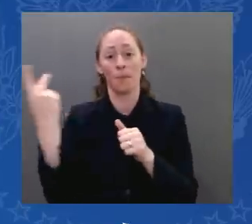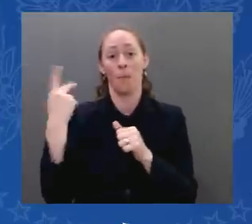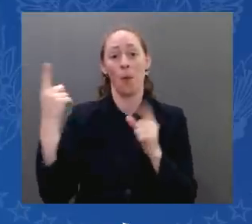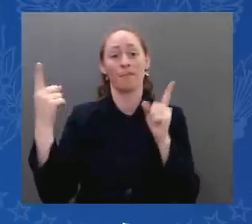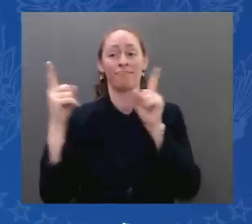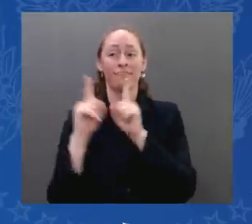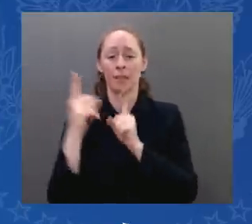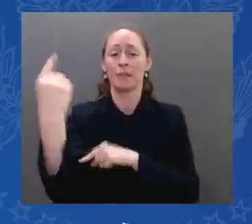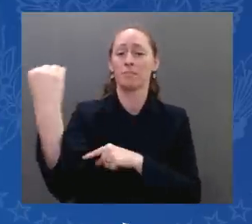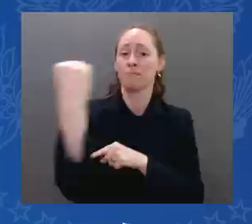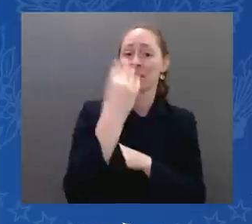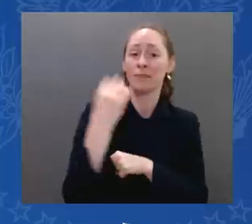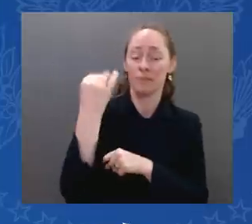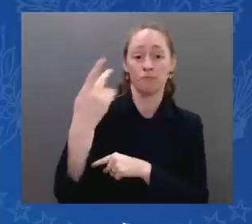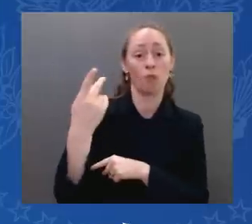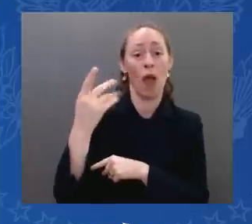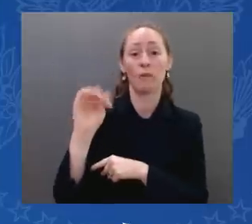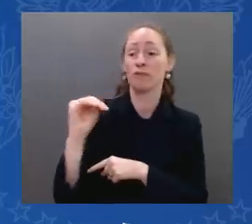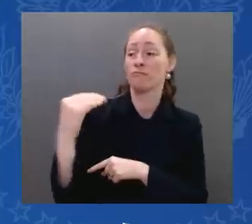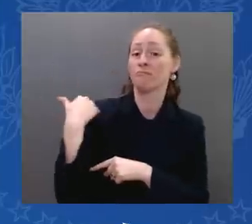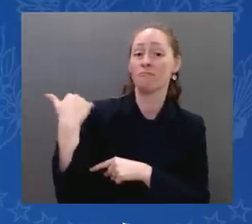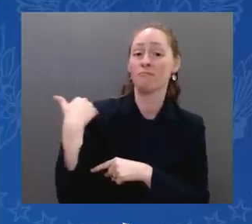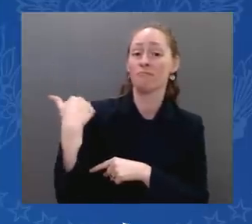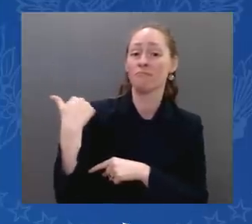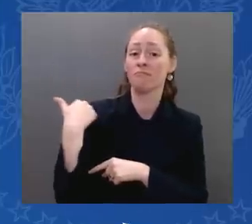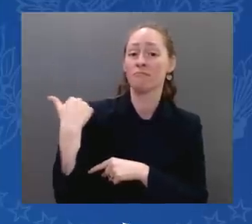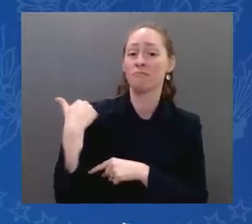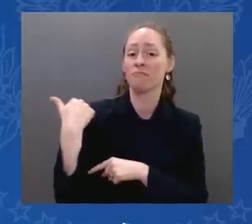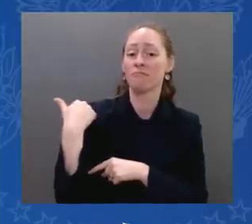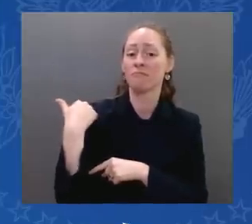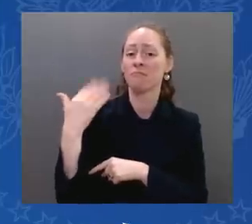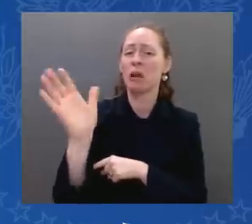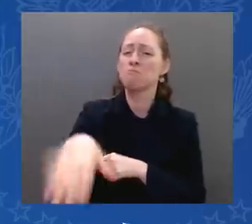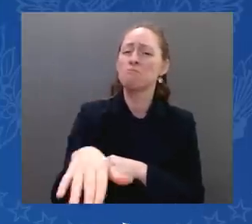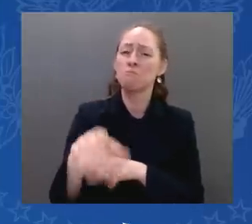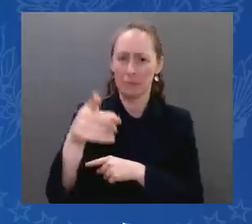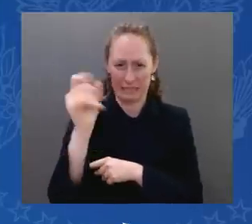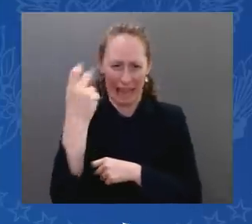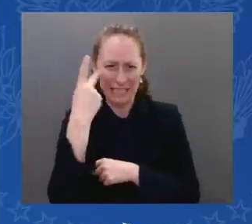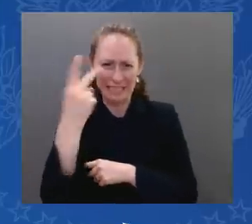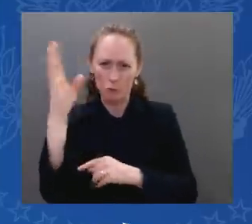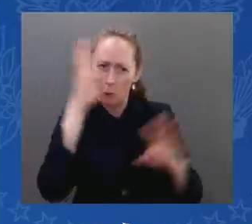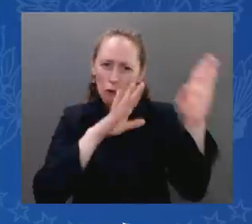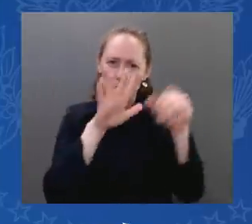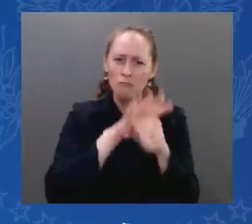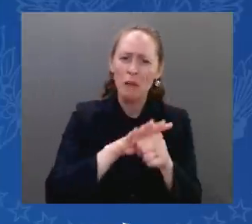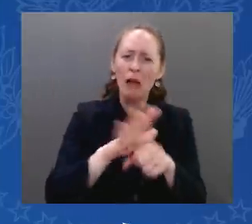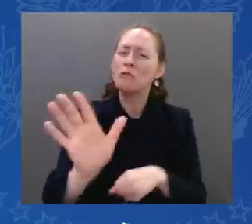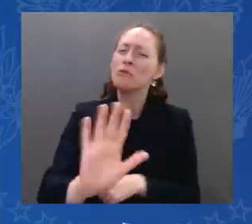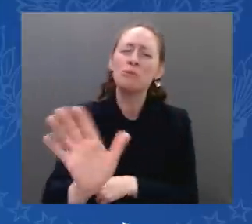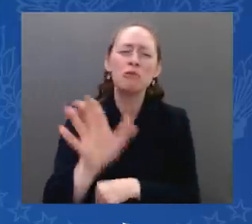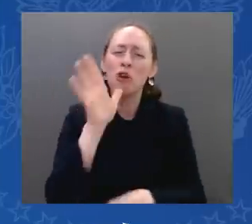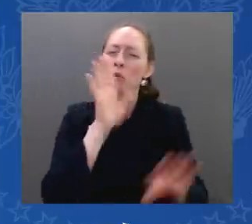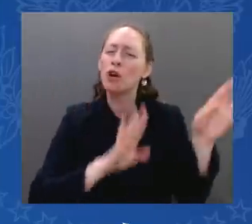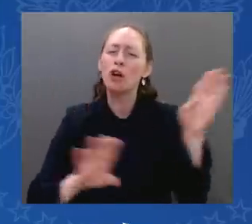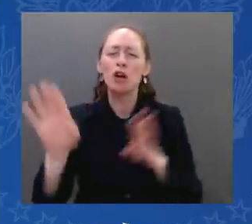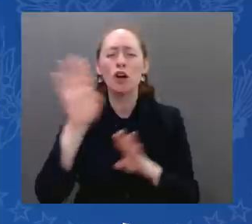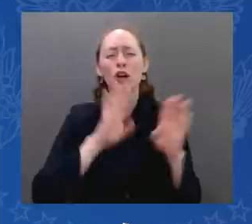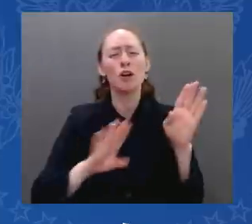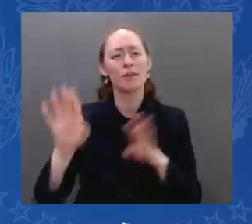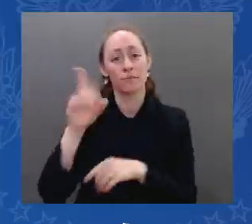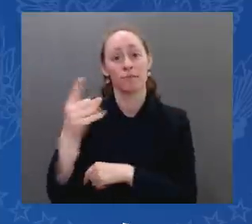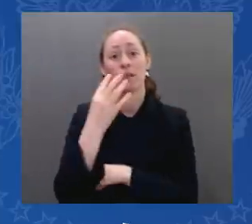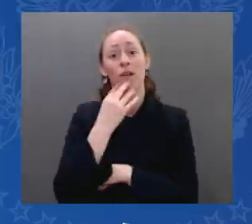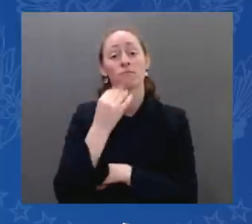Israel has a secret weapon. And I looked at her as I turned my head and she's going to tell me I